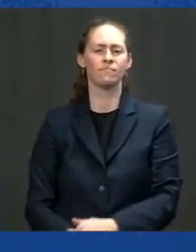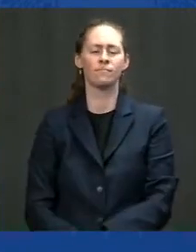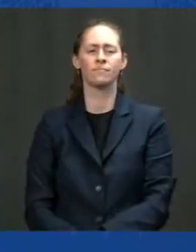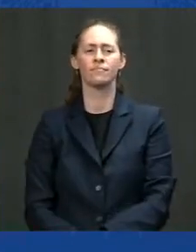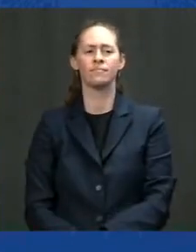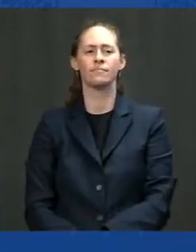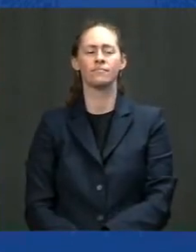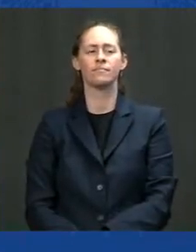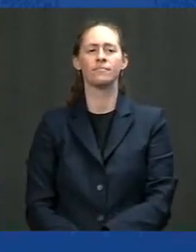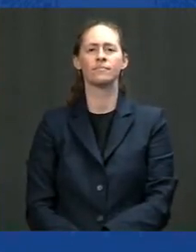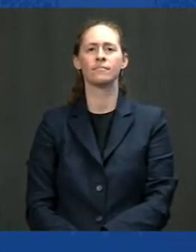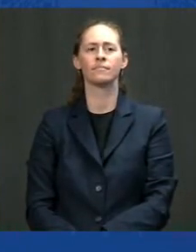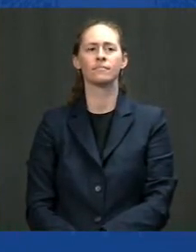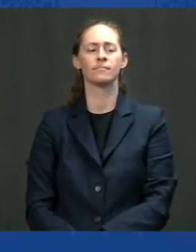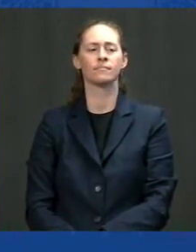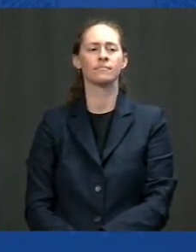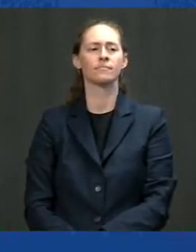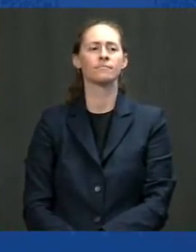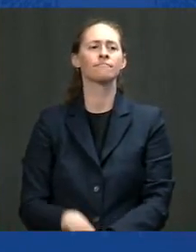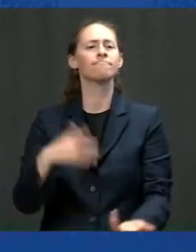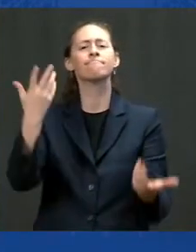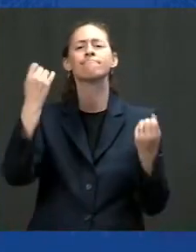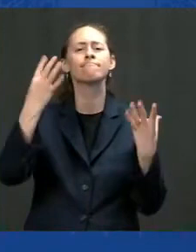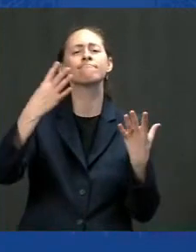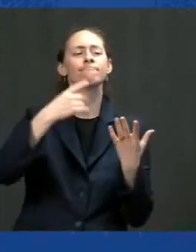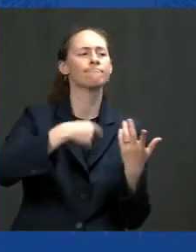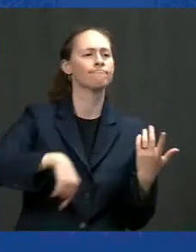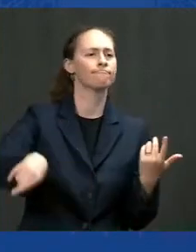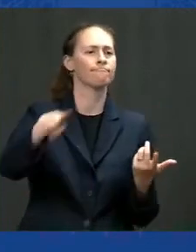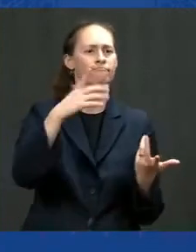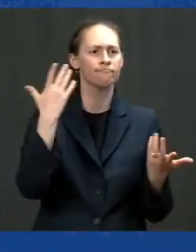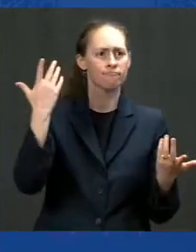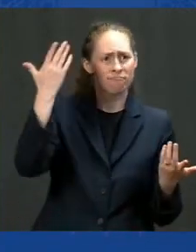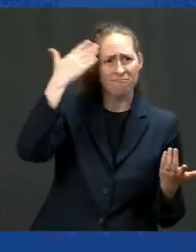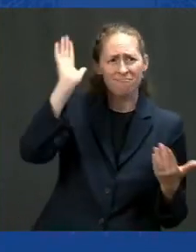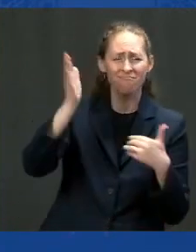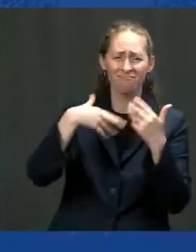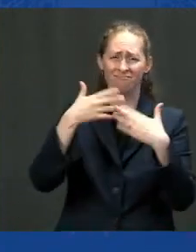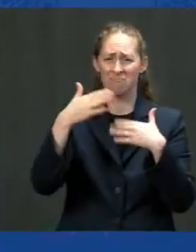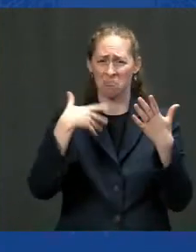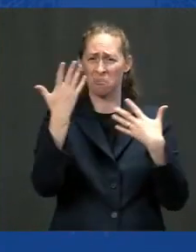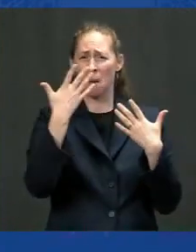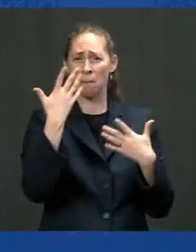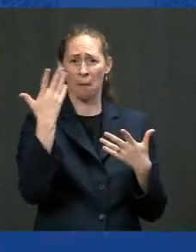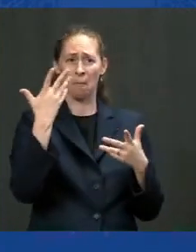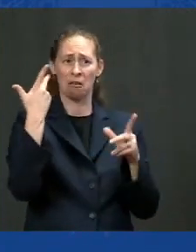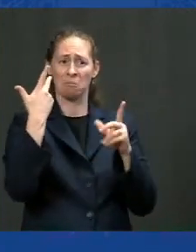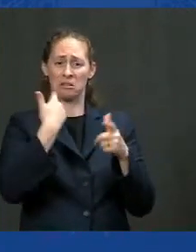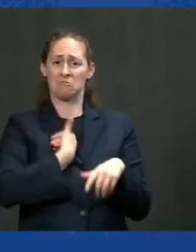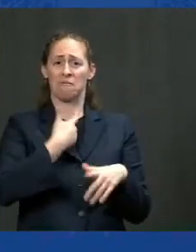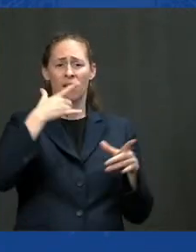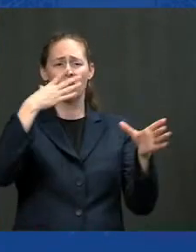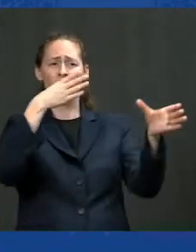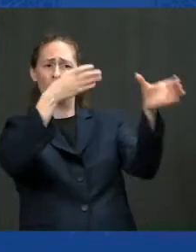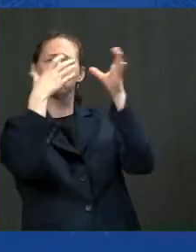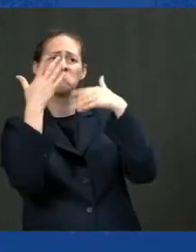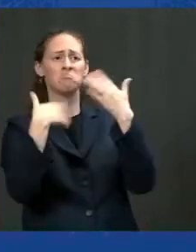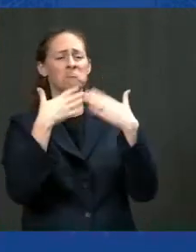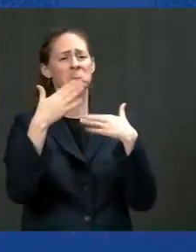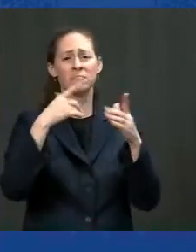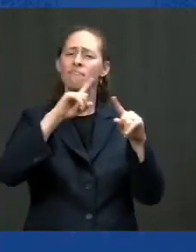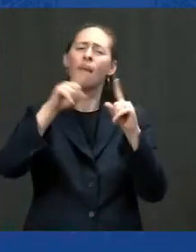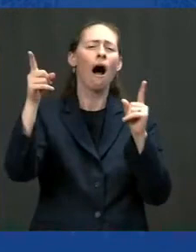Now, most people don't know, no matter how informed they are, most people don't know that for literally almost a century,